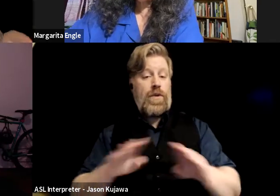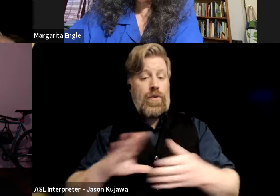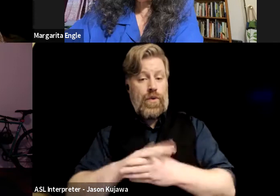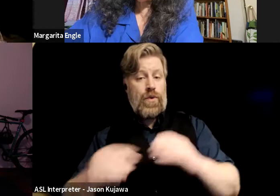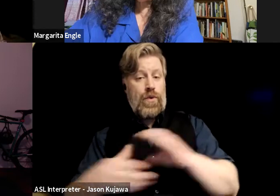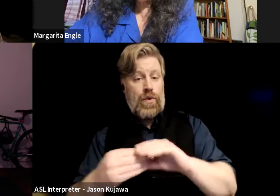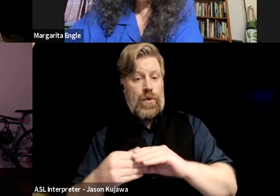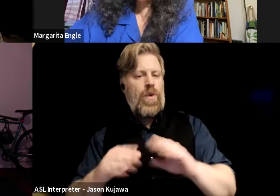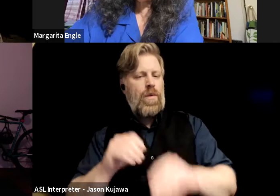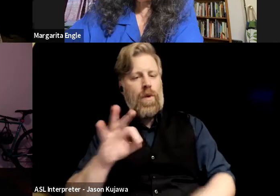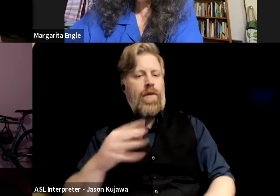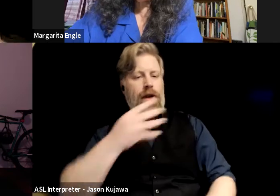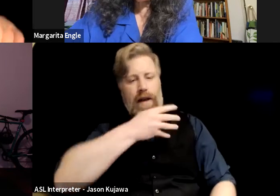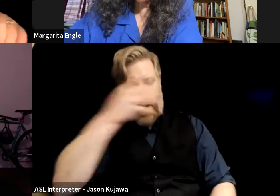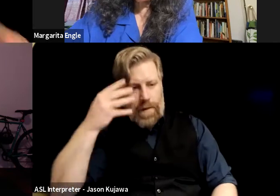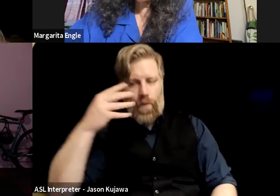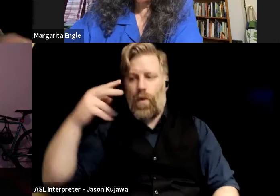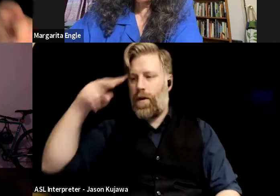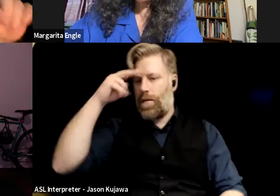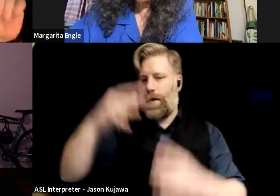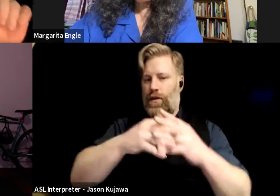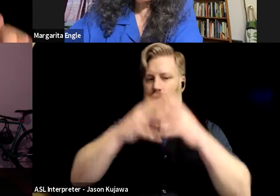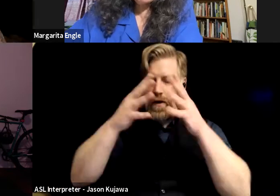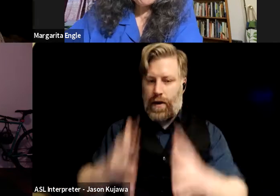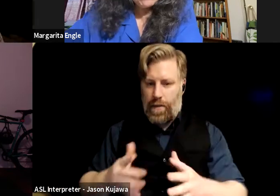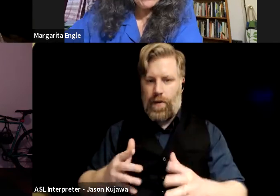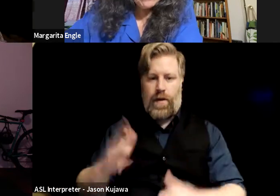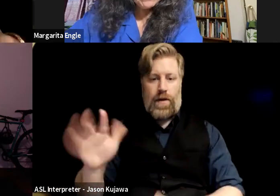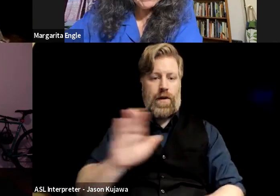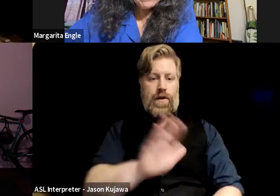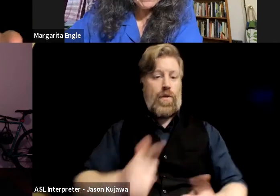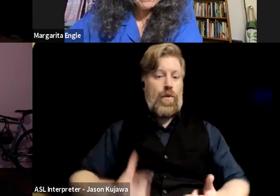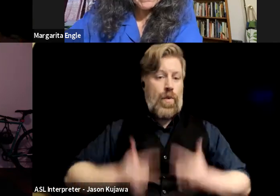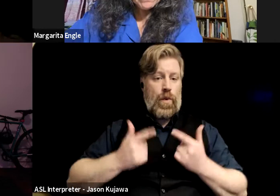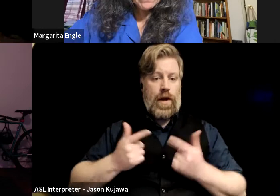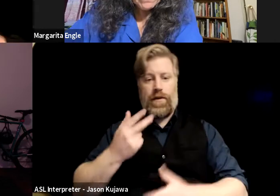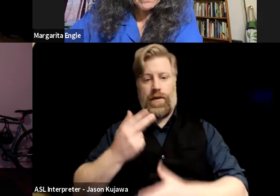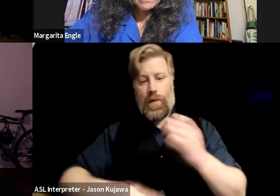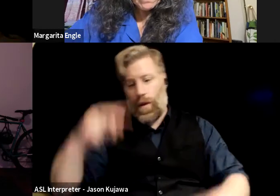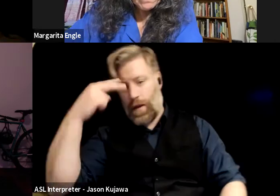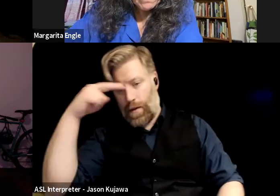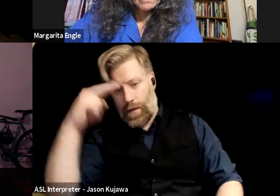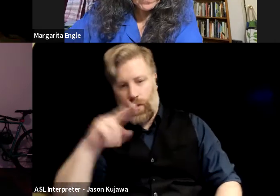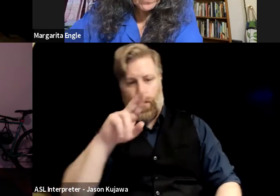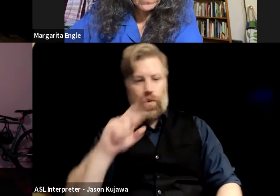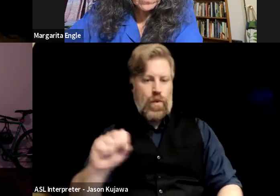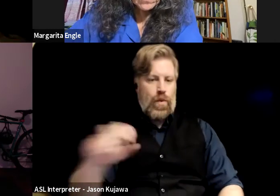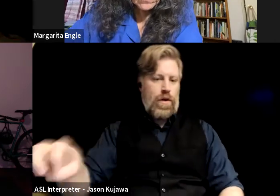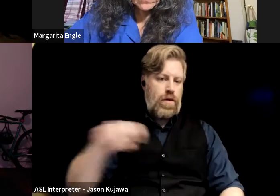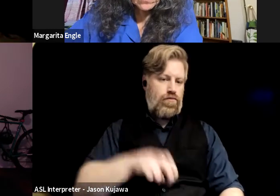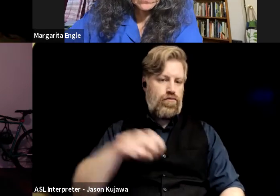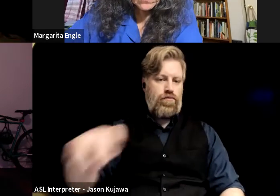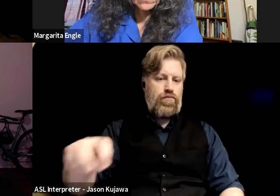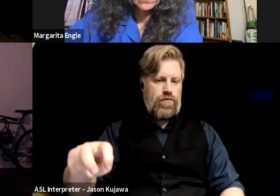immigrant and a Mexican-American who spent their lives both in Mexico and the U.S., like all these rich complexities of